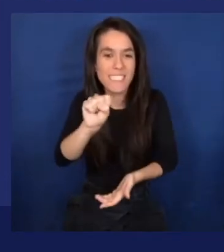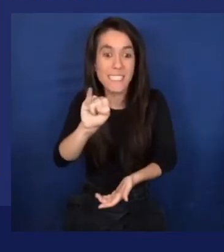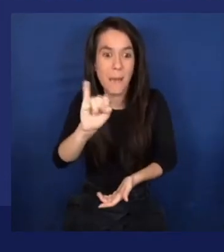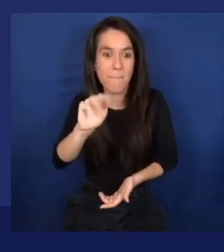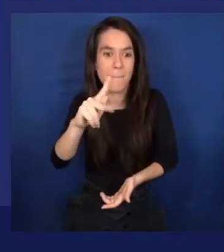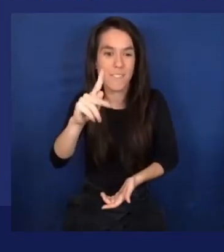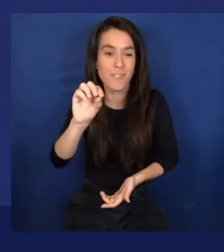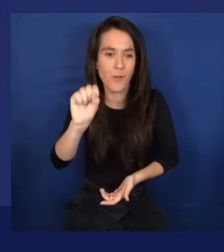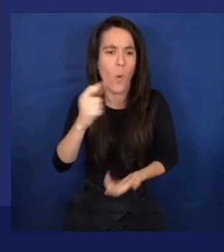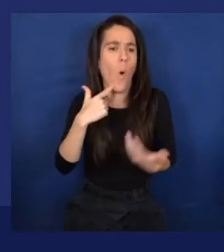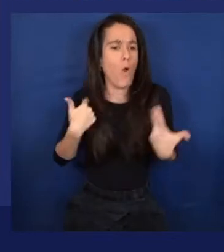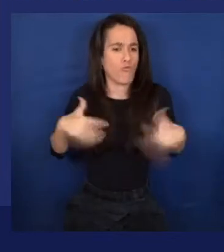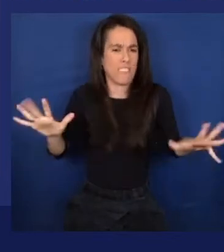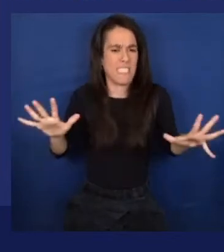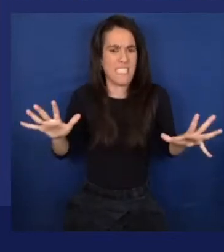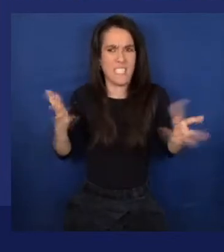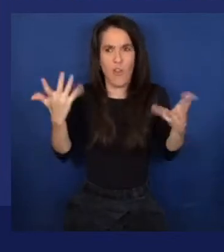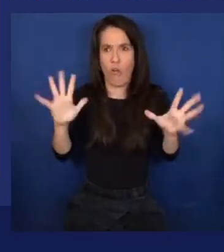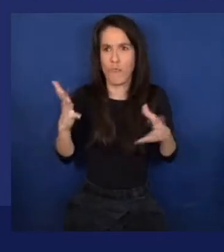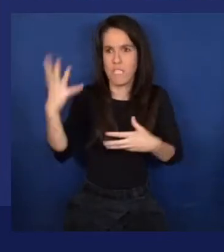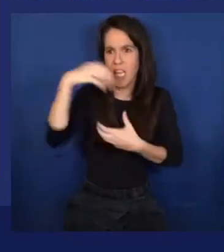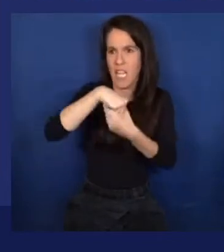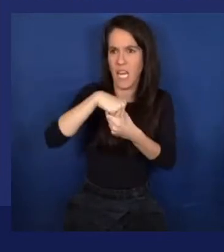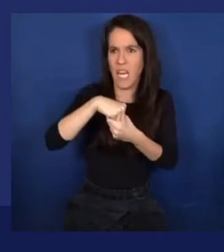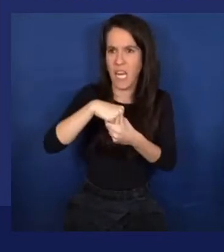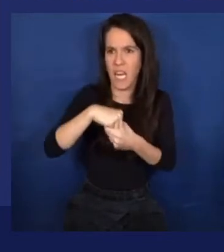already. So it's there.